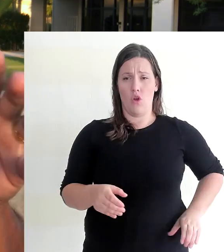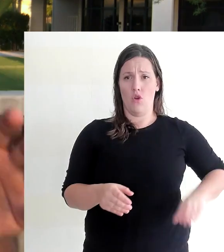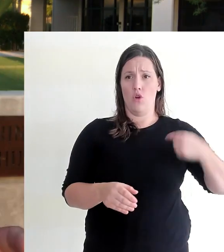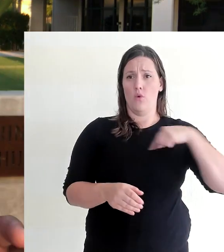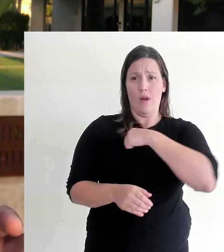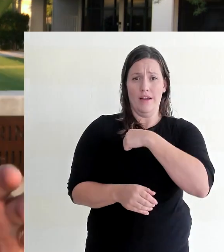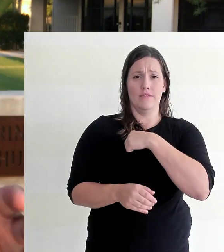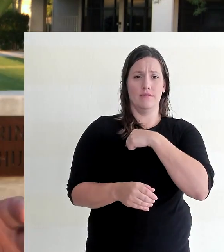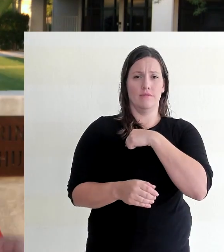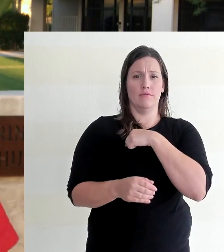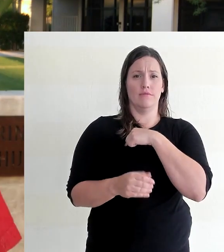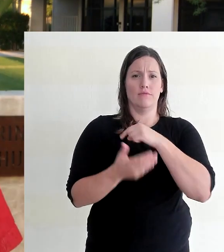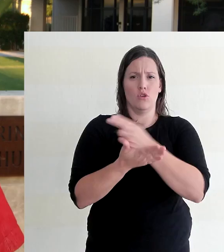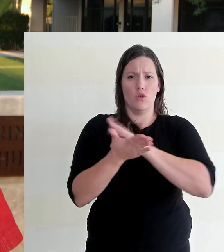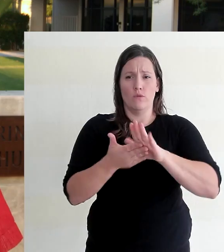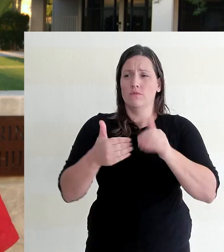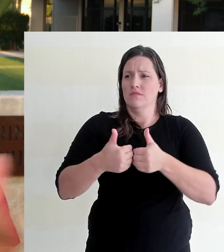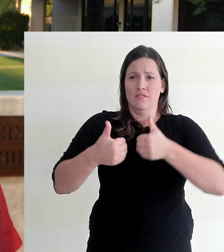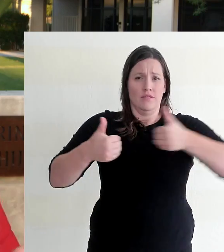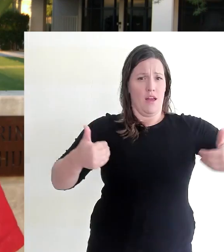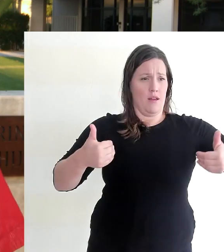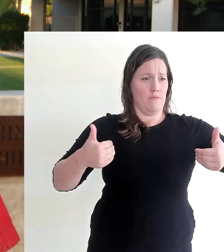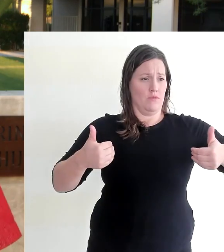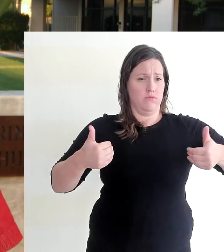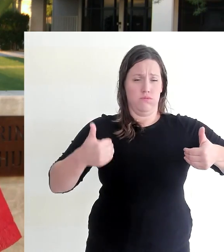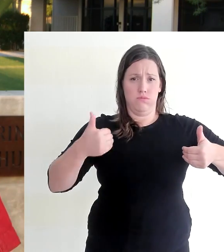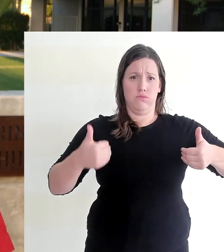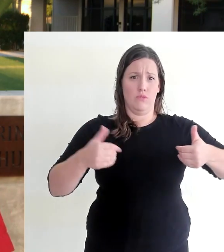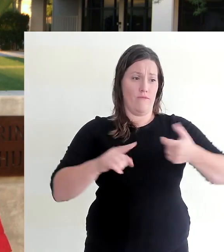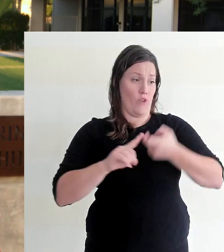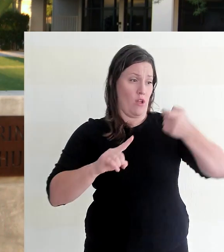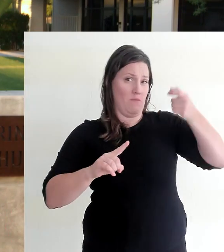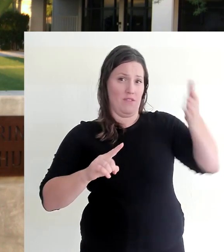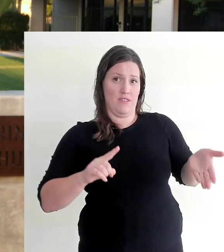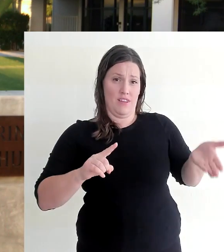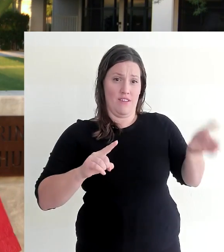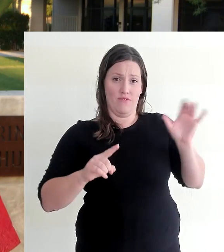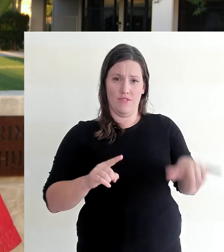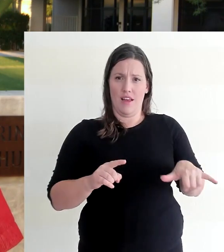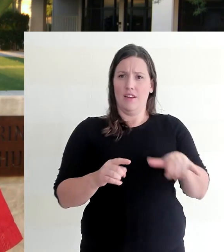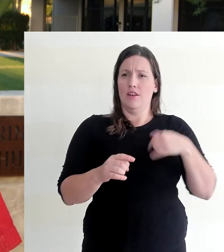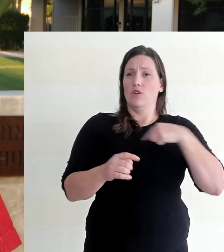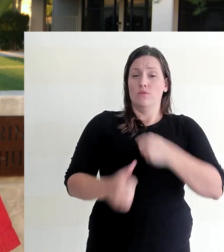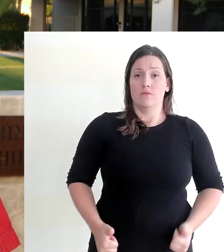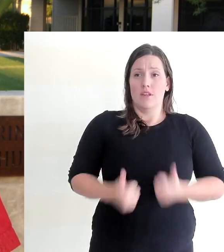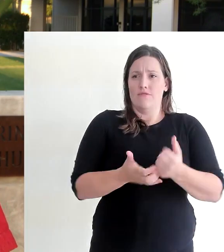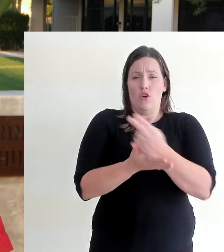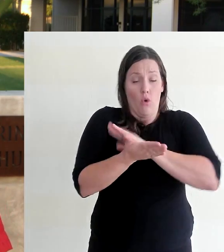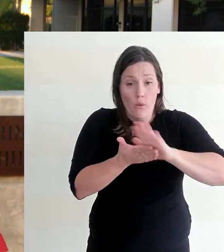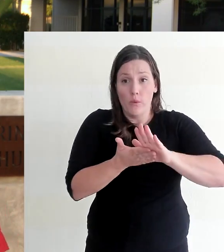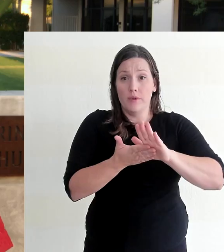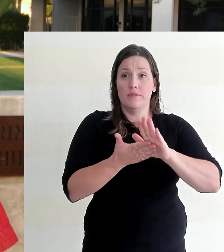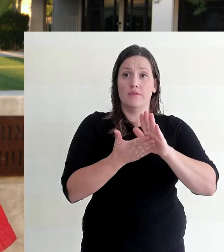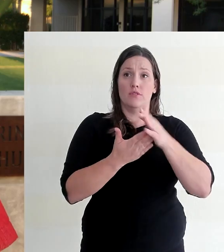set apart as God's people, it changes how we live and that we now live holy lives or sanctified